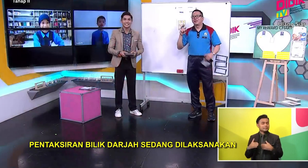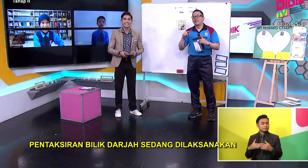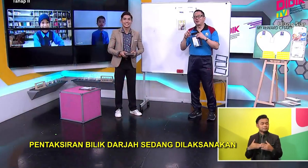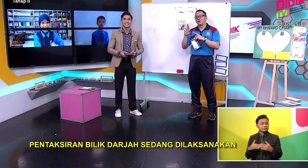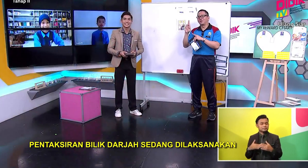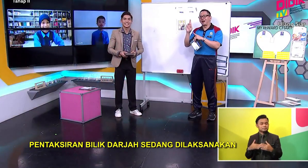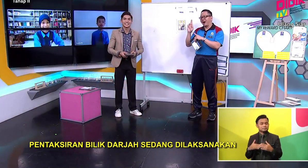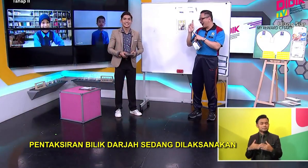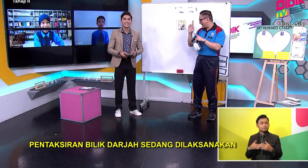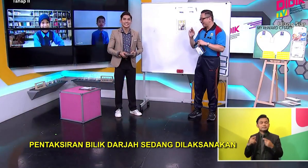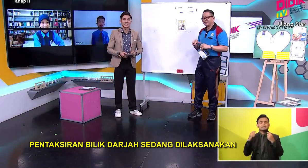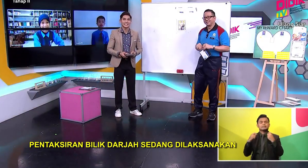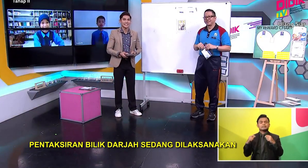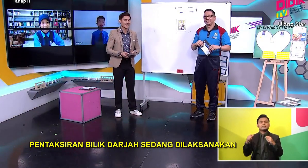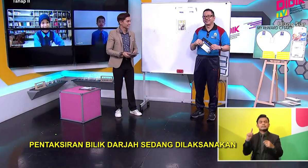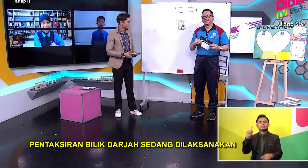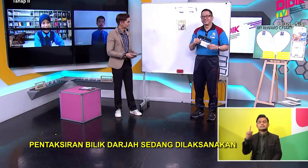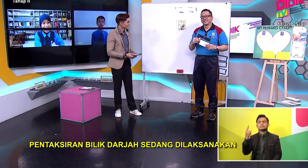Begin with R